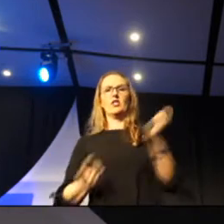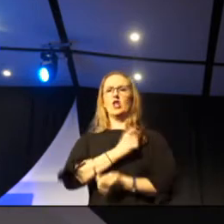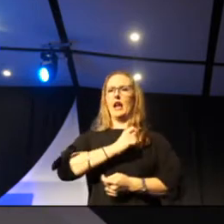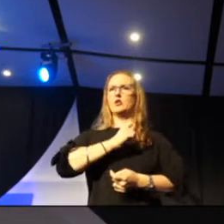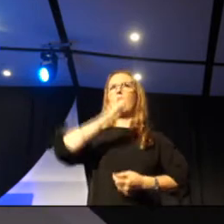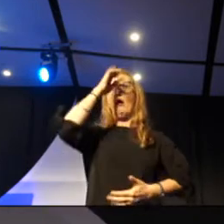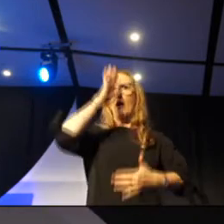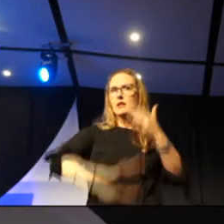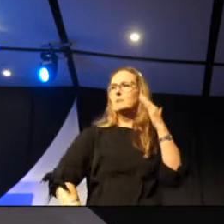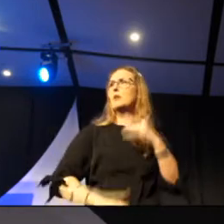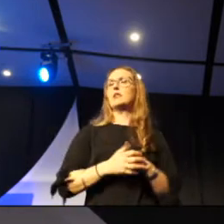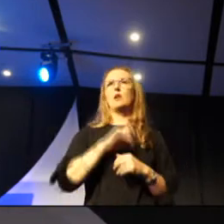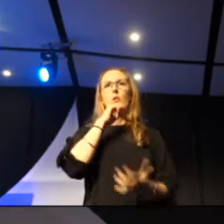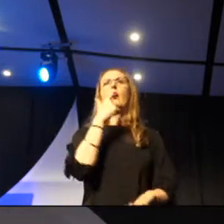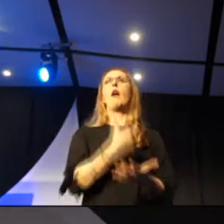All of them.